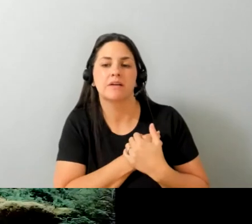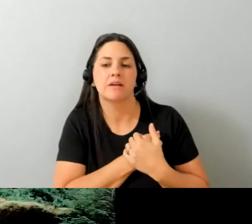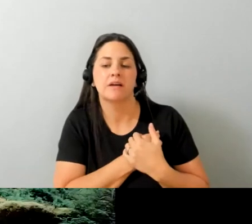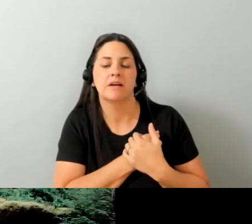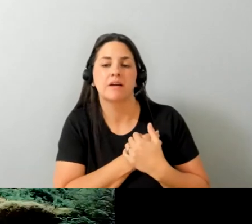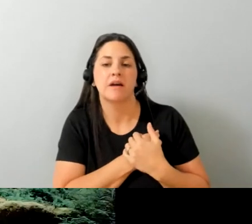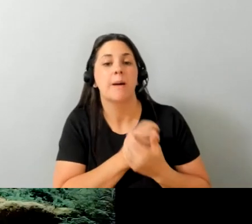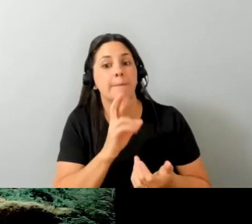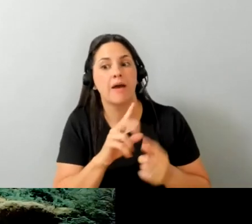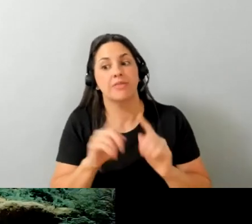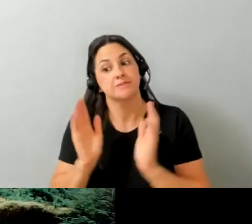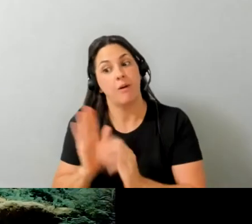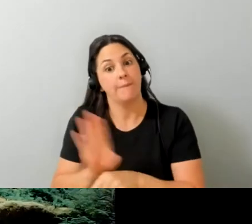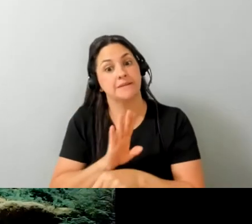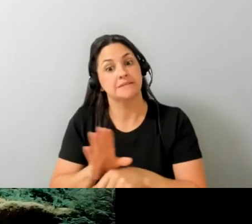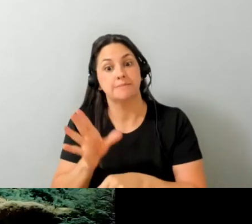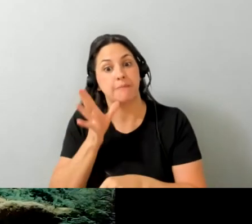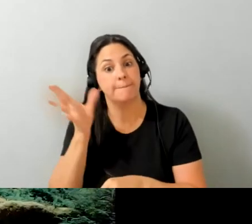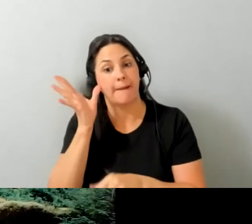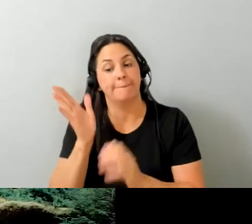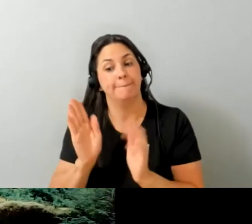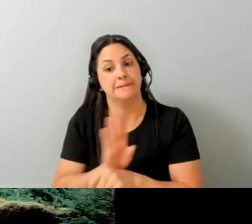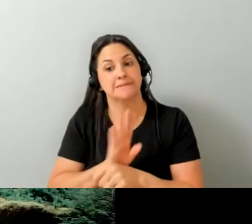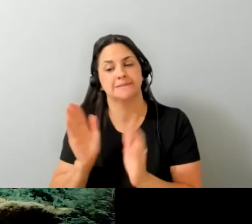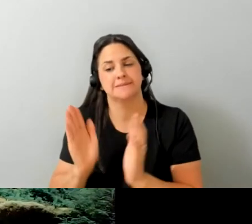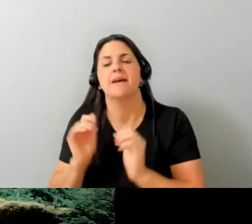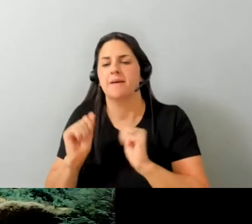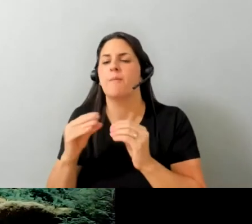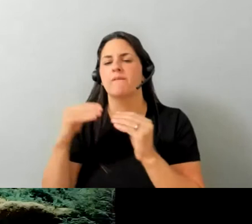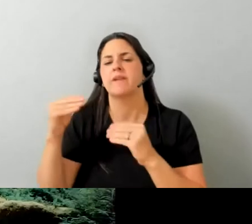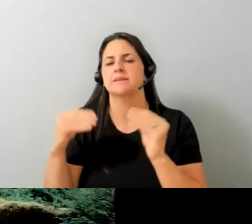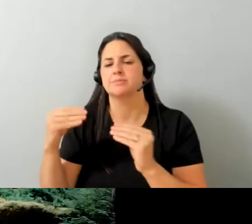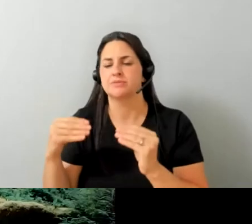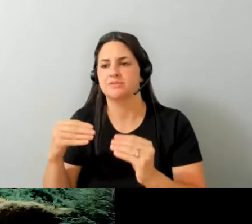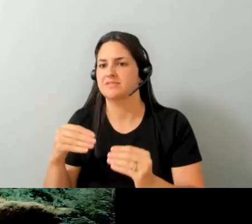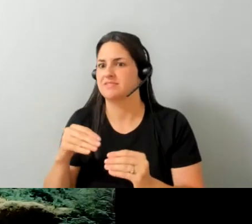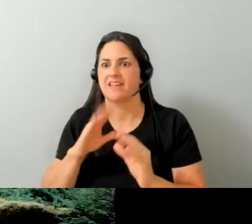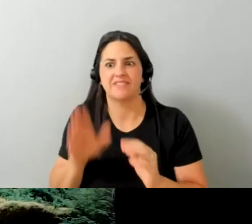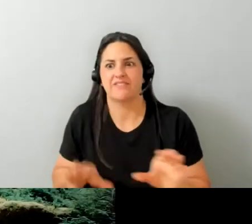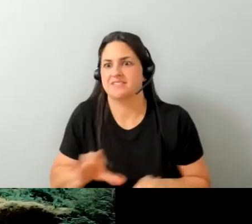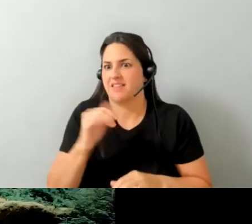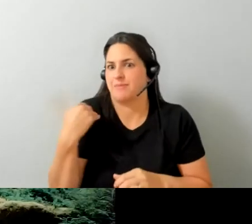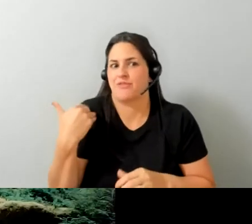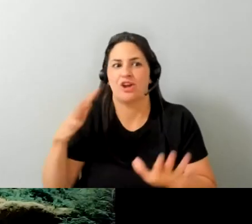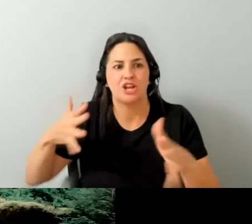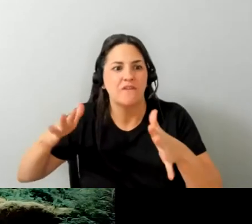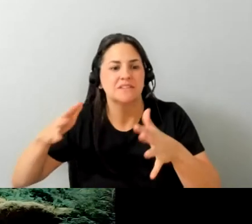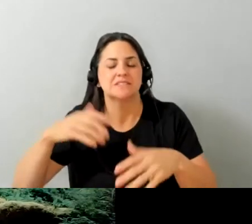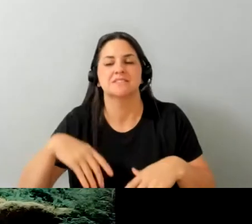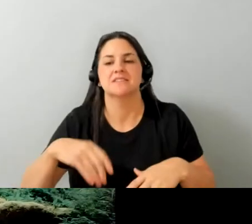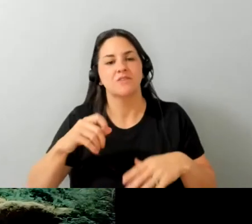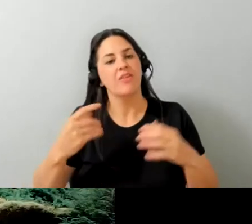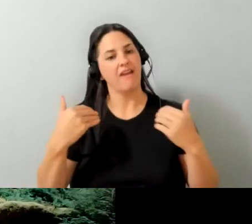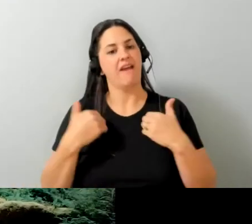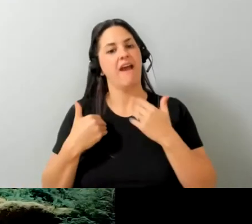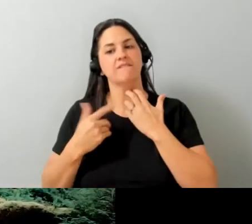the mom and pop can can be a bit more nimble but often it's something they've never done before and they're nervous and you know they're saying things you know they have all these